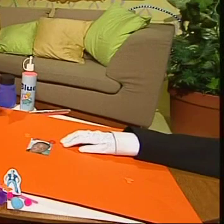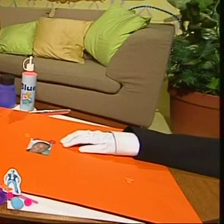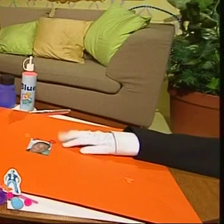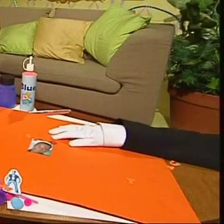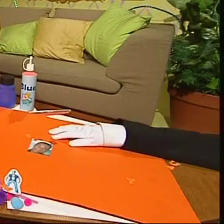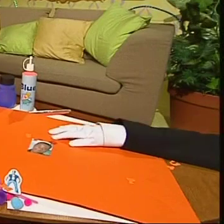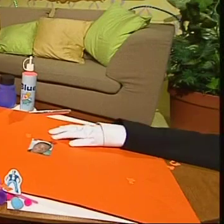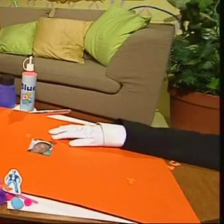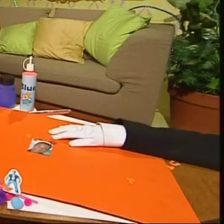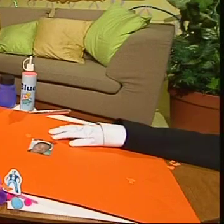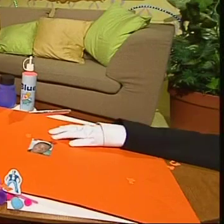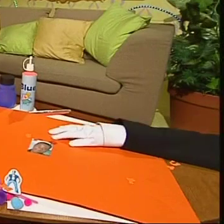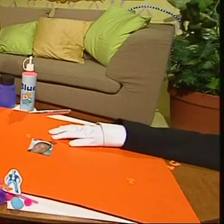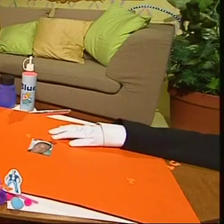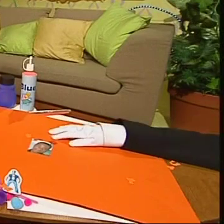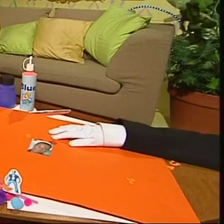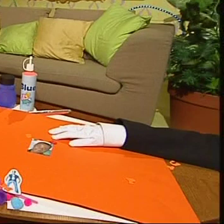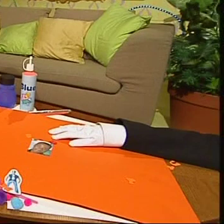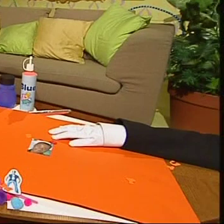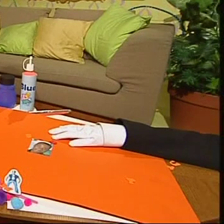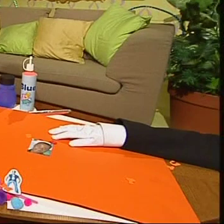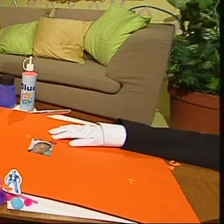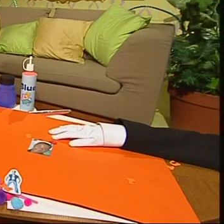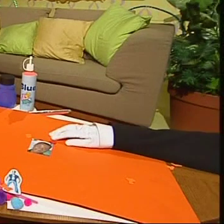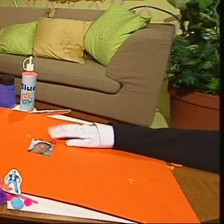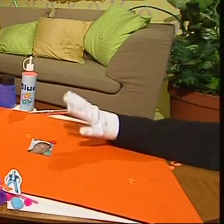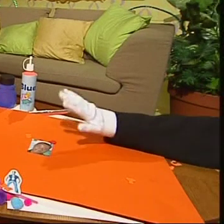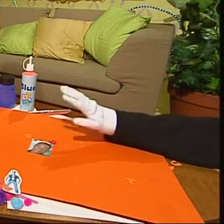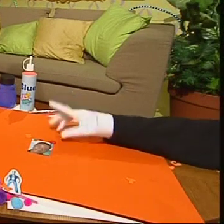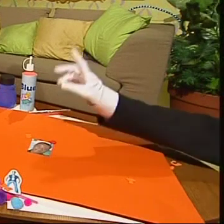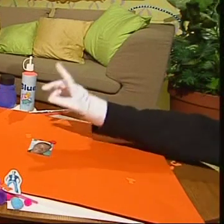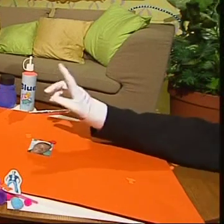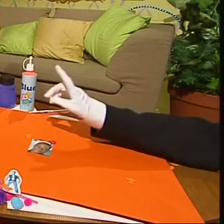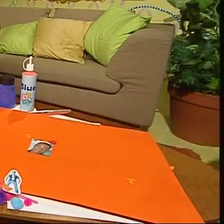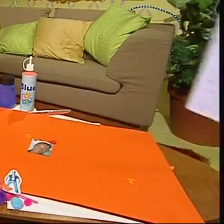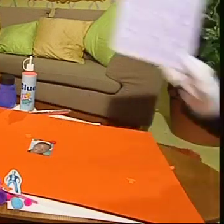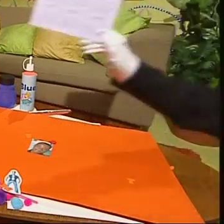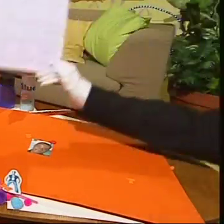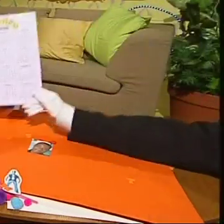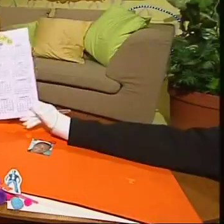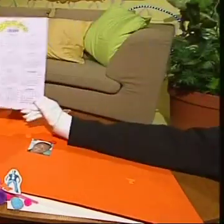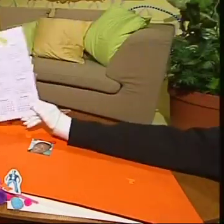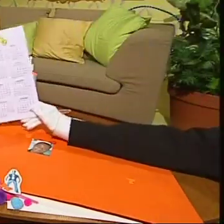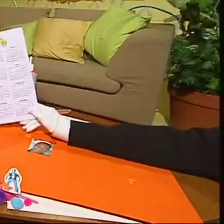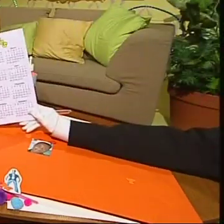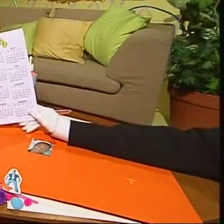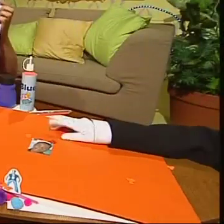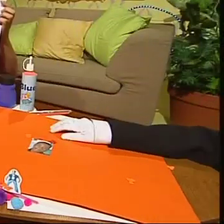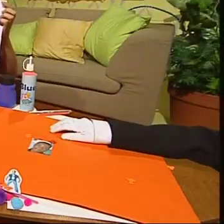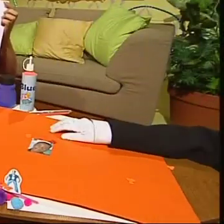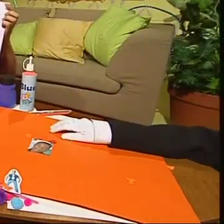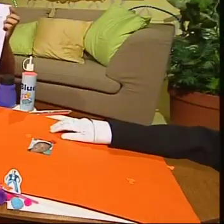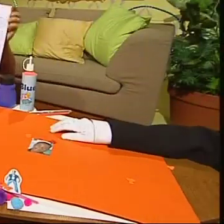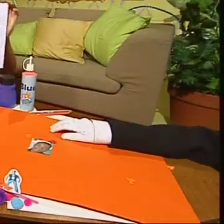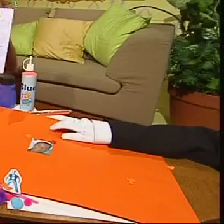If we don't know the date, we don't know when to show it Tip five Tip five Ah, yes, of course A